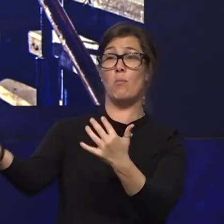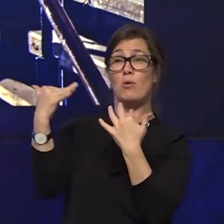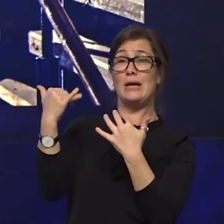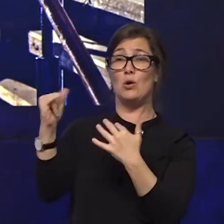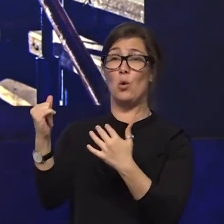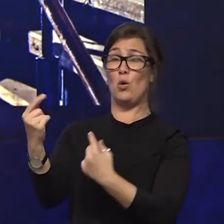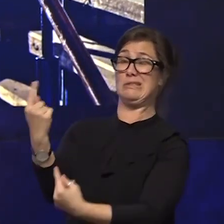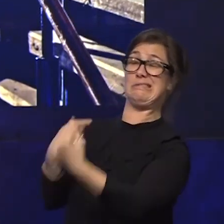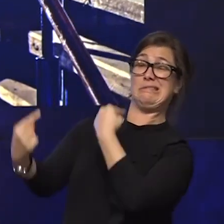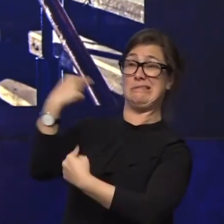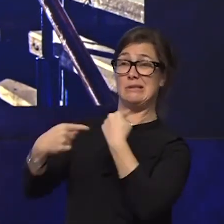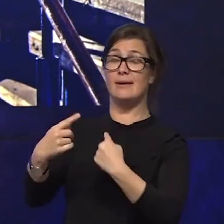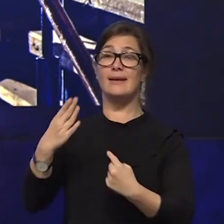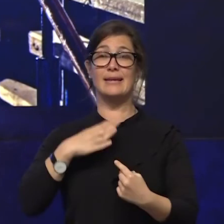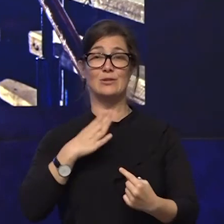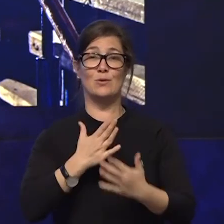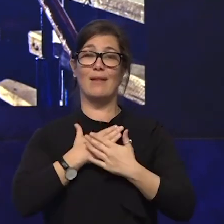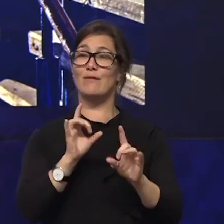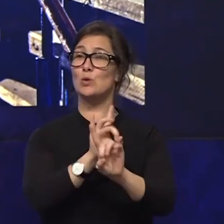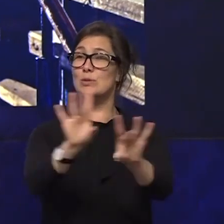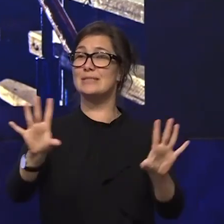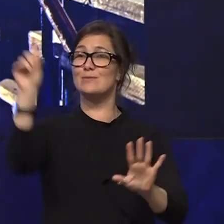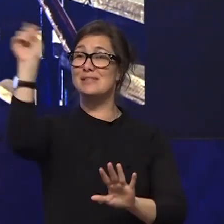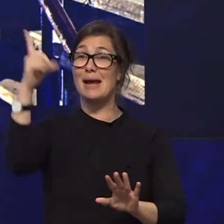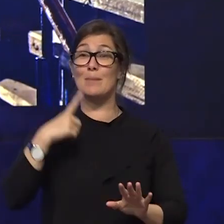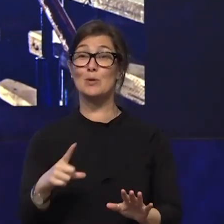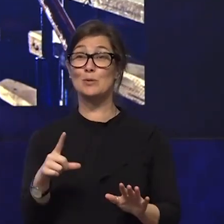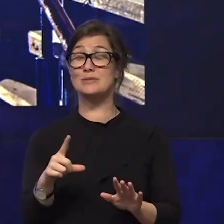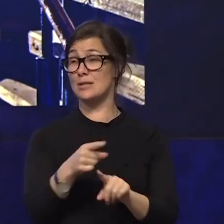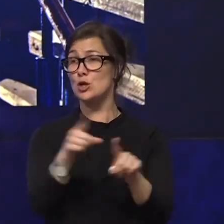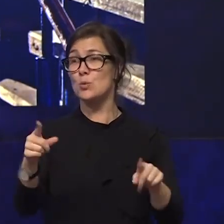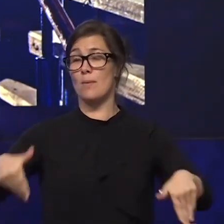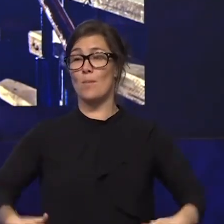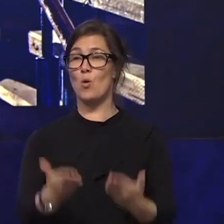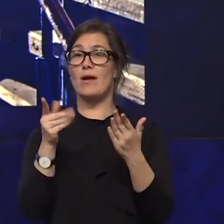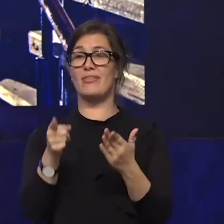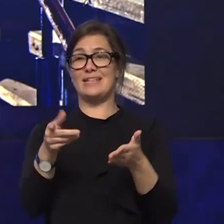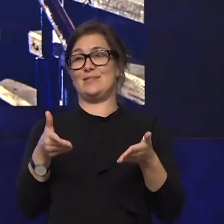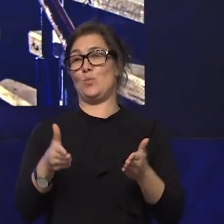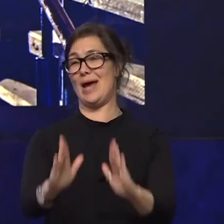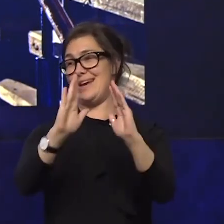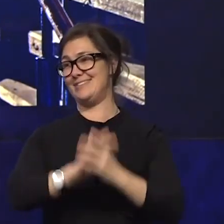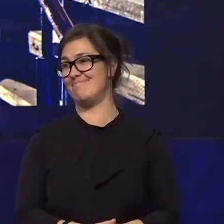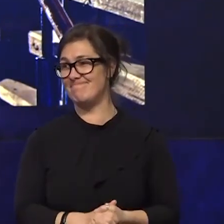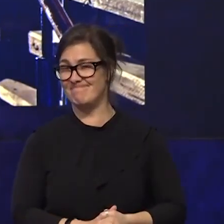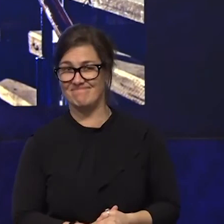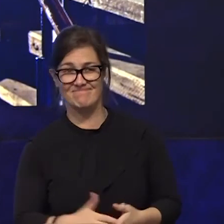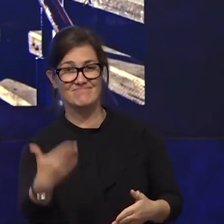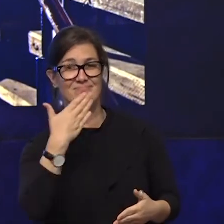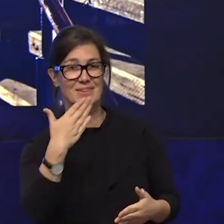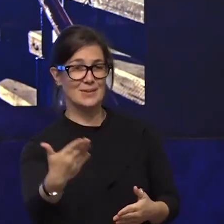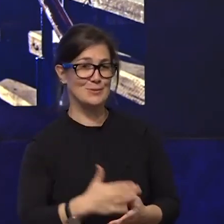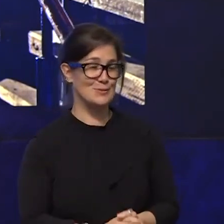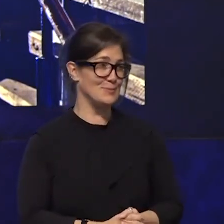rejoice and love yourself today because baby you were born this way thank you very much i'm wayne herbert the disabled